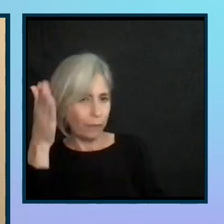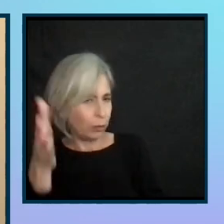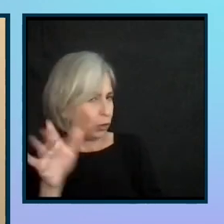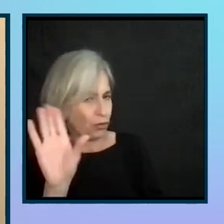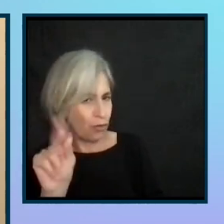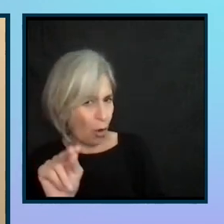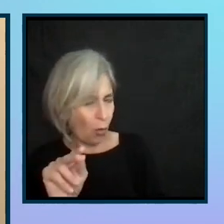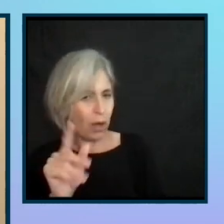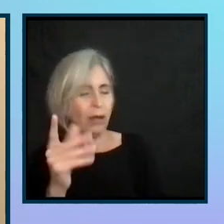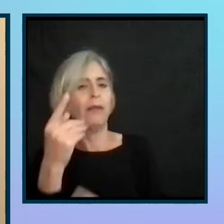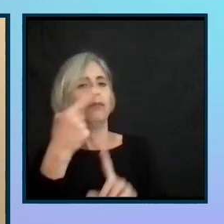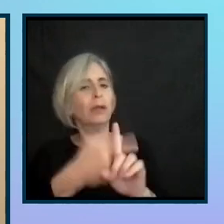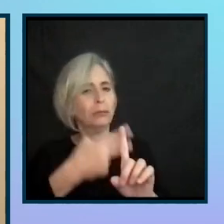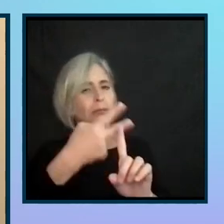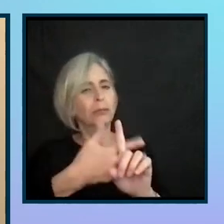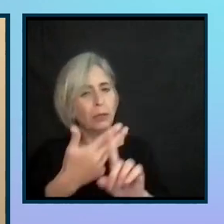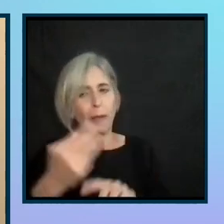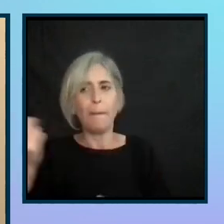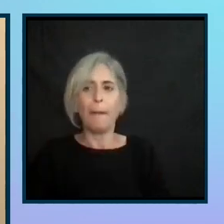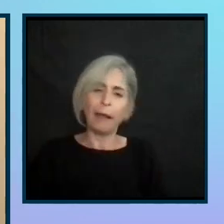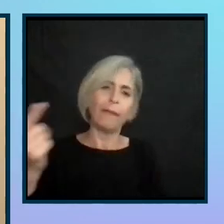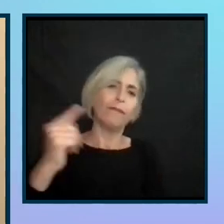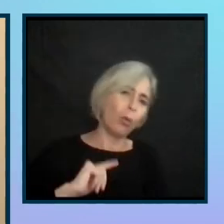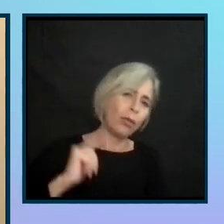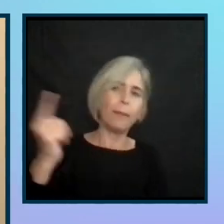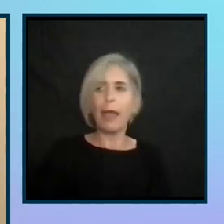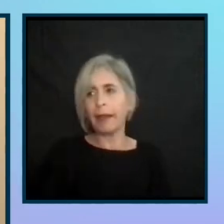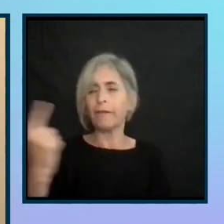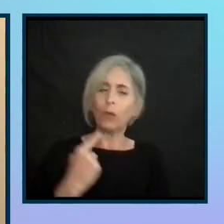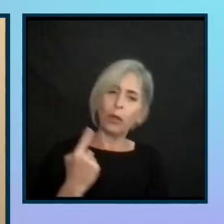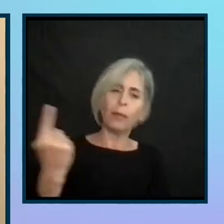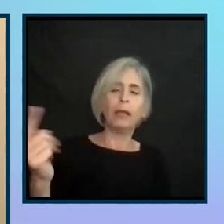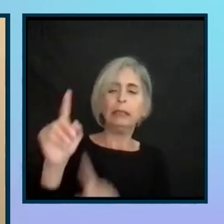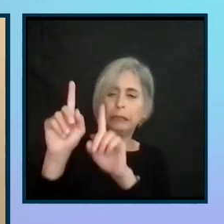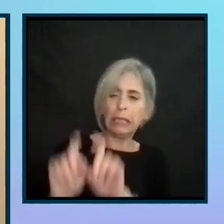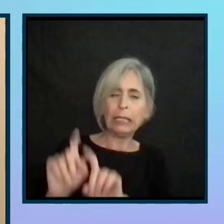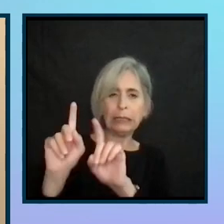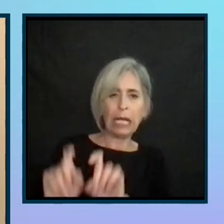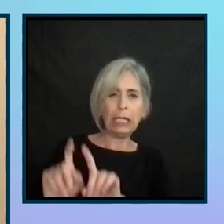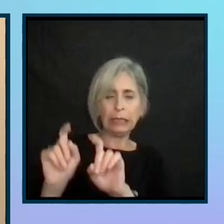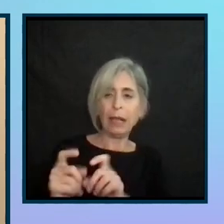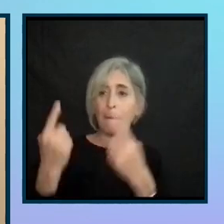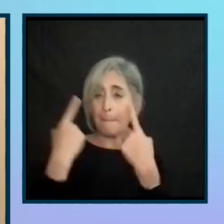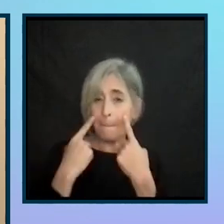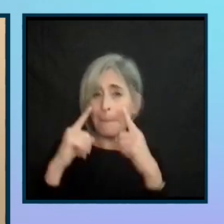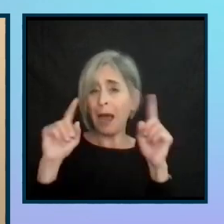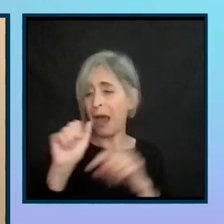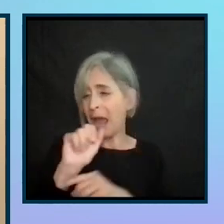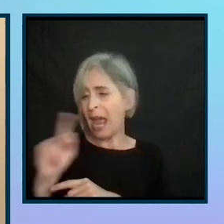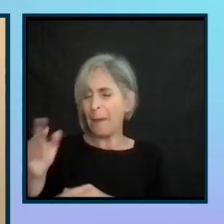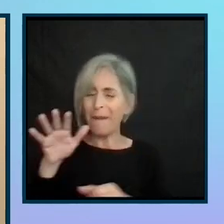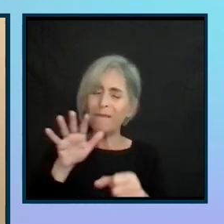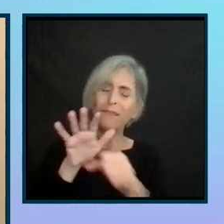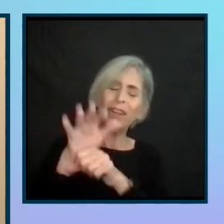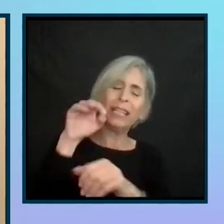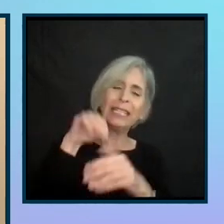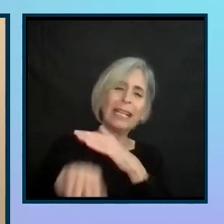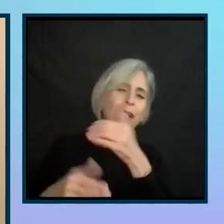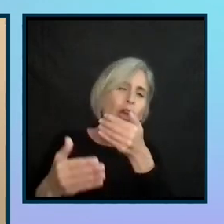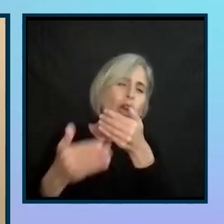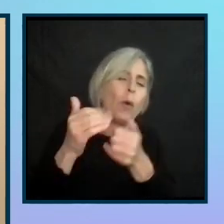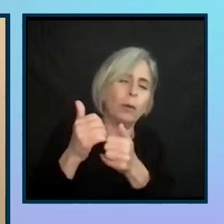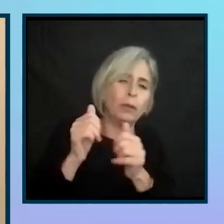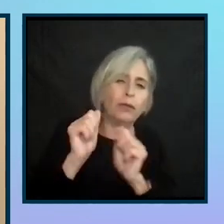few months, you know, I went back and forth with Yahoo, we tested a few things. And we got the app almost fully accessible to people with